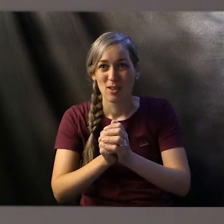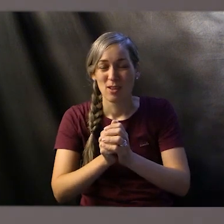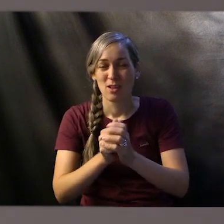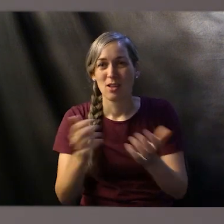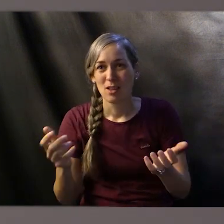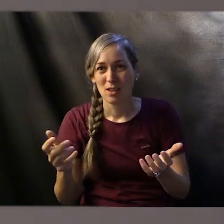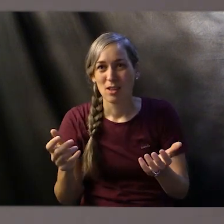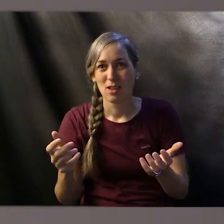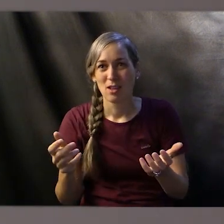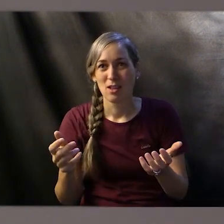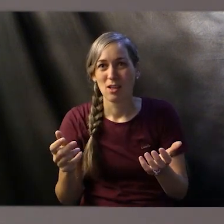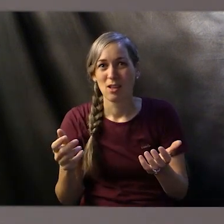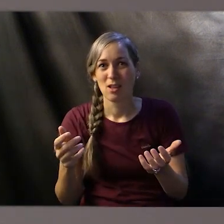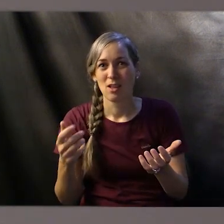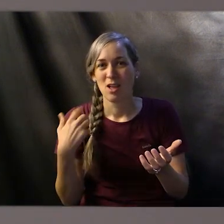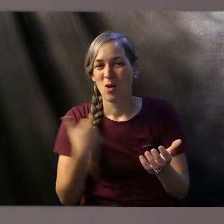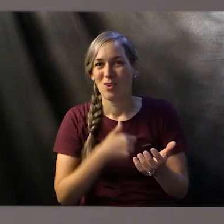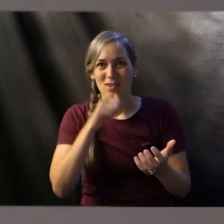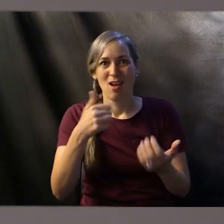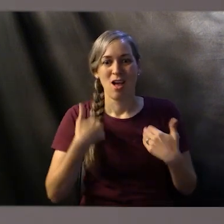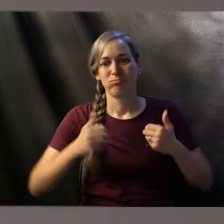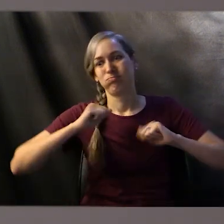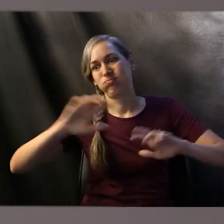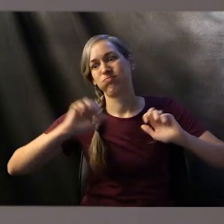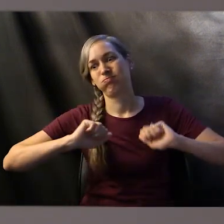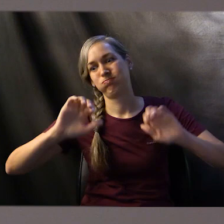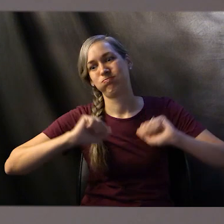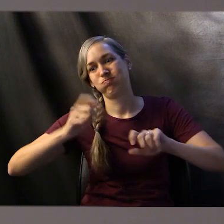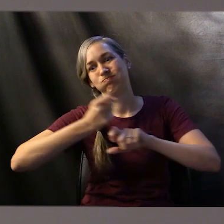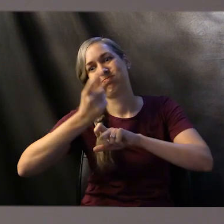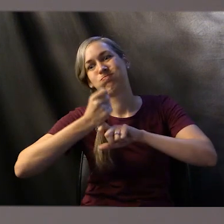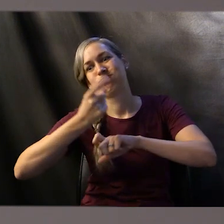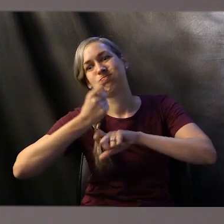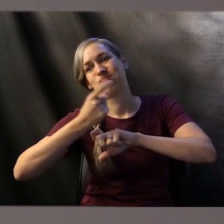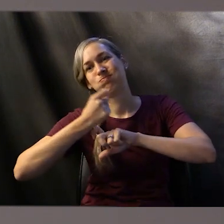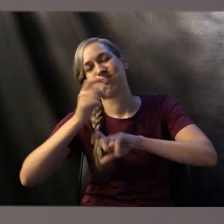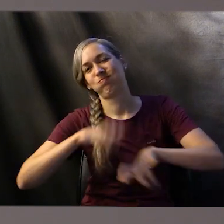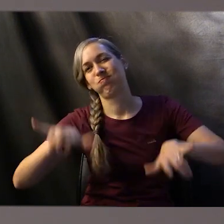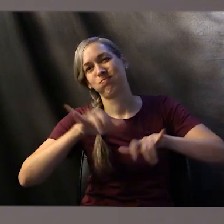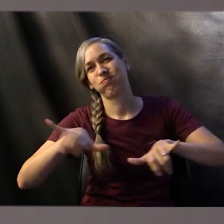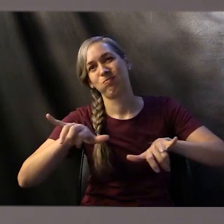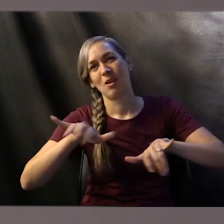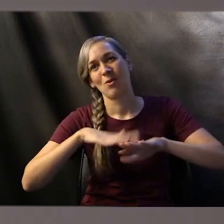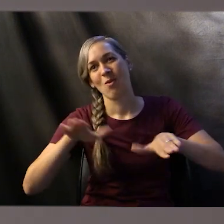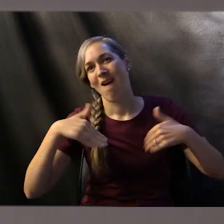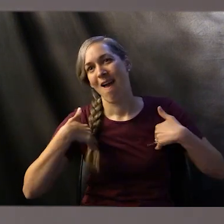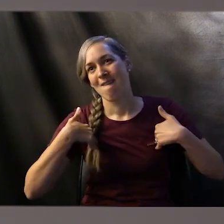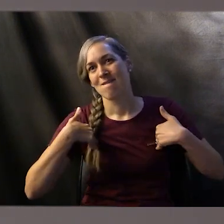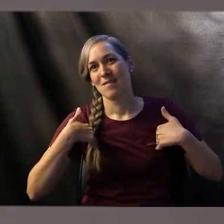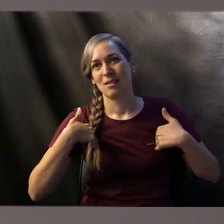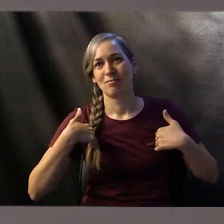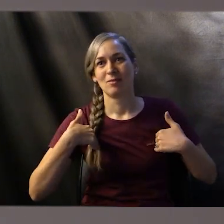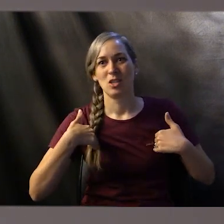And instead of having the offerings that the Levites had that expressed devotion of oneself and their possessions and